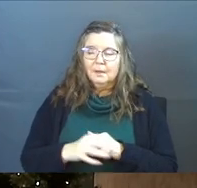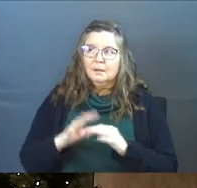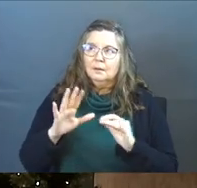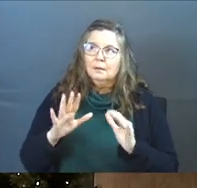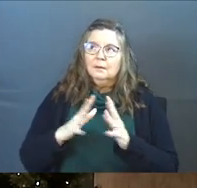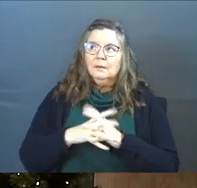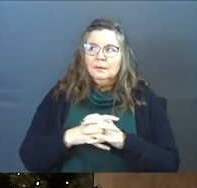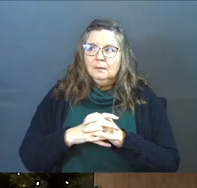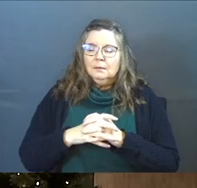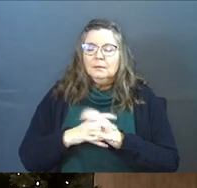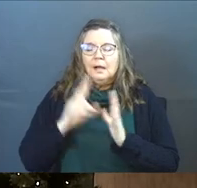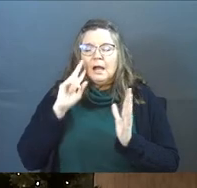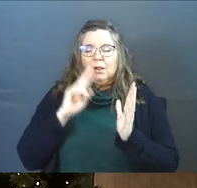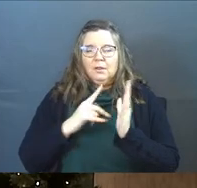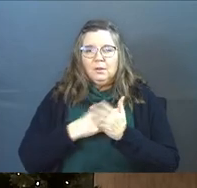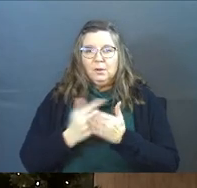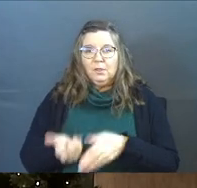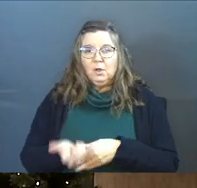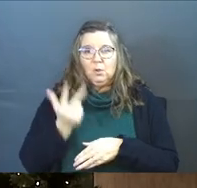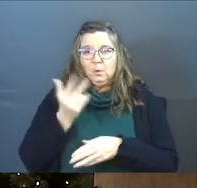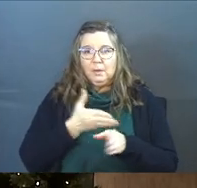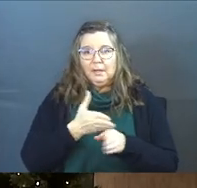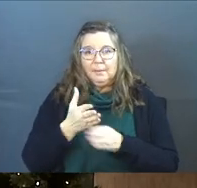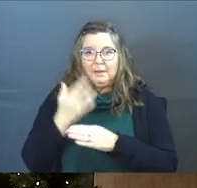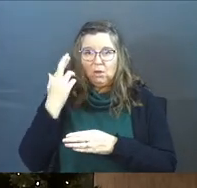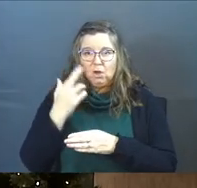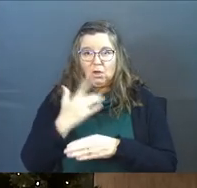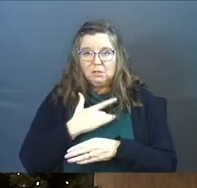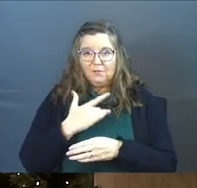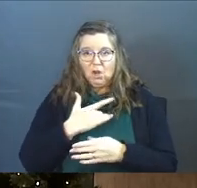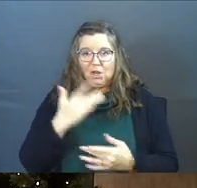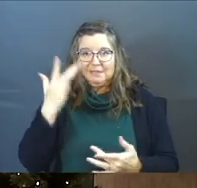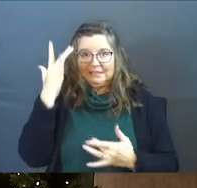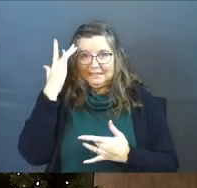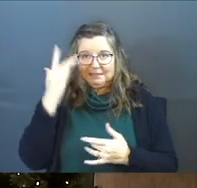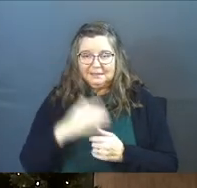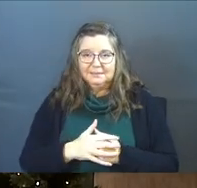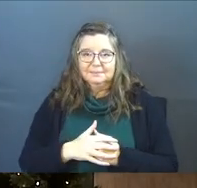There's, I looked this up this week. There's three main causes of heart disease.